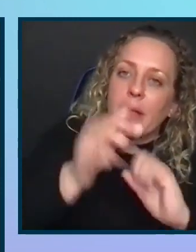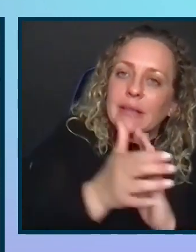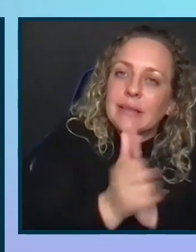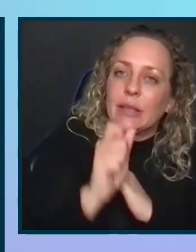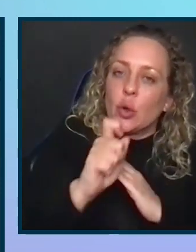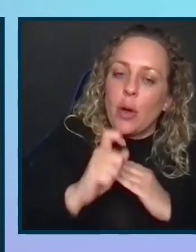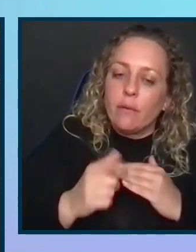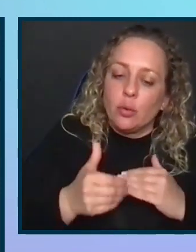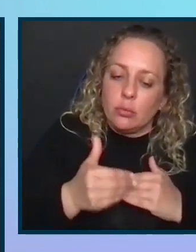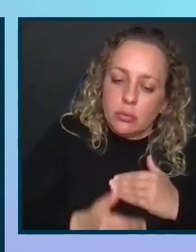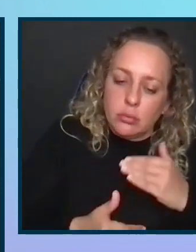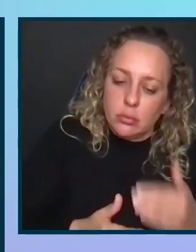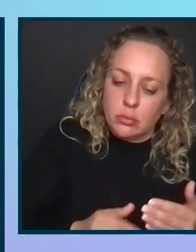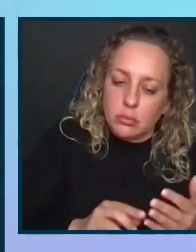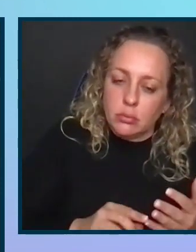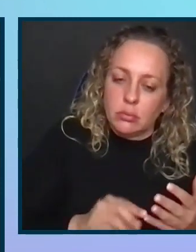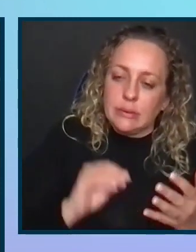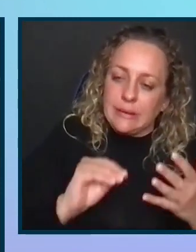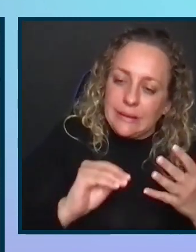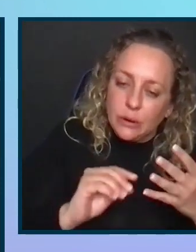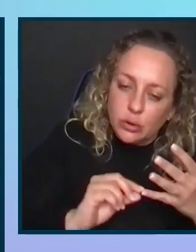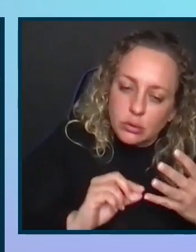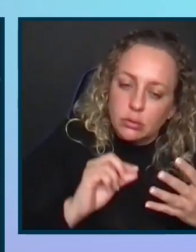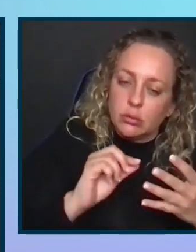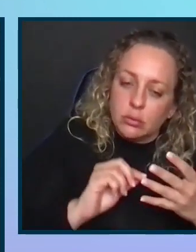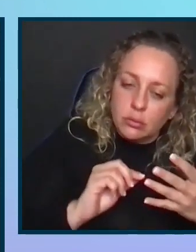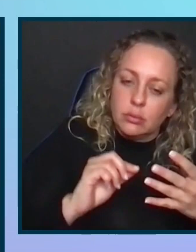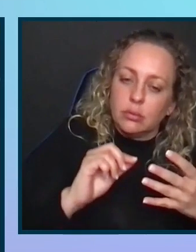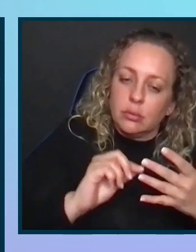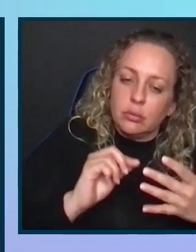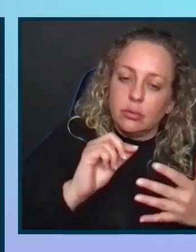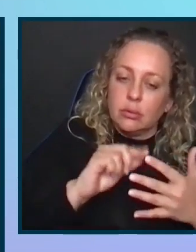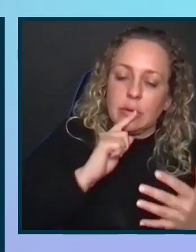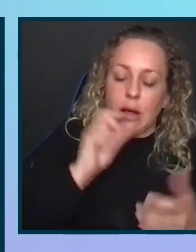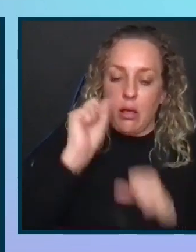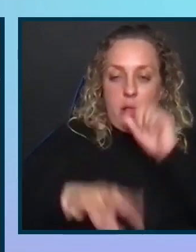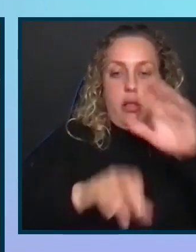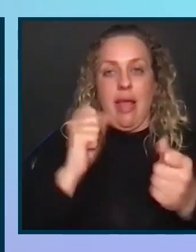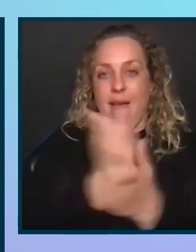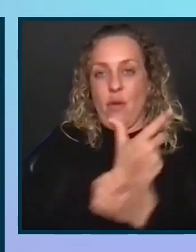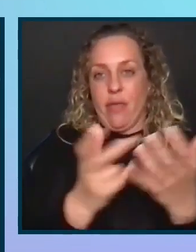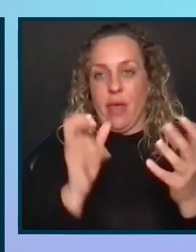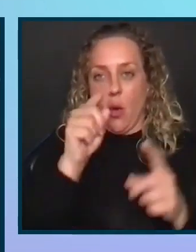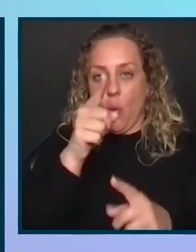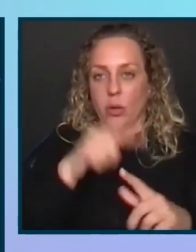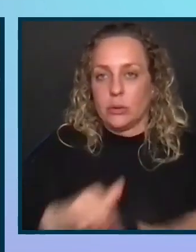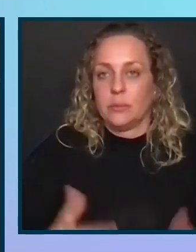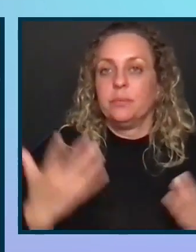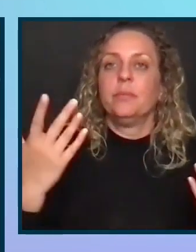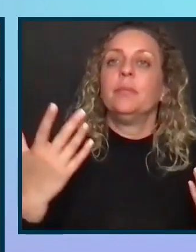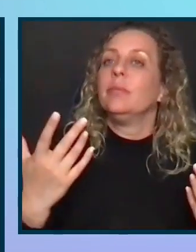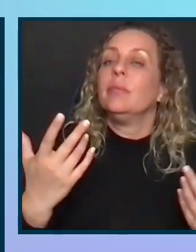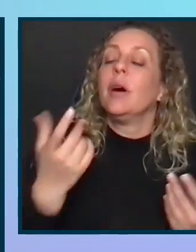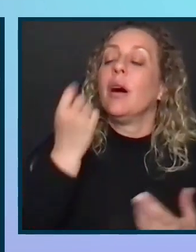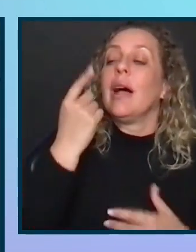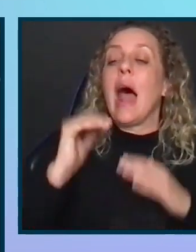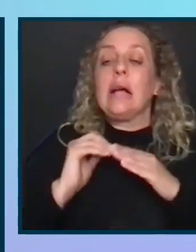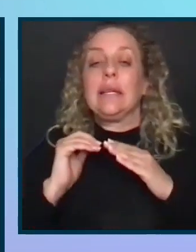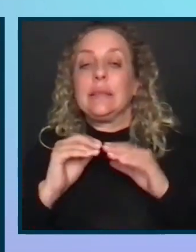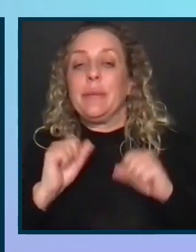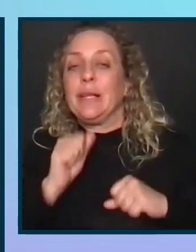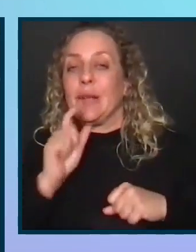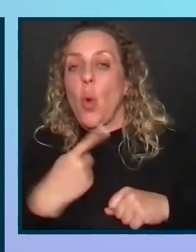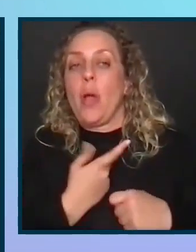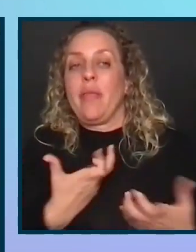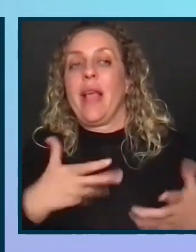right? And also, the thing I have to remember, everybody has to remember, accessibility isn't the only thing I do. So I need